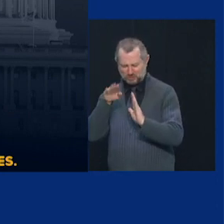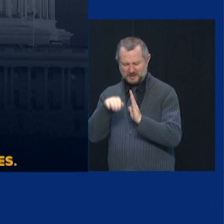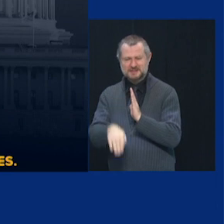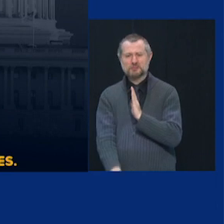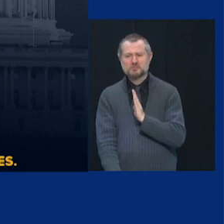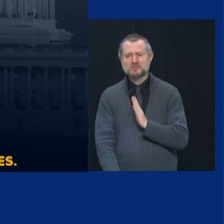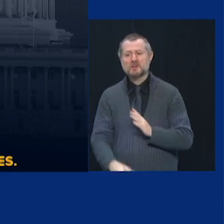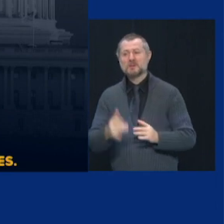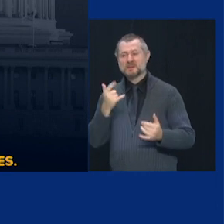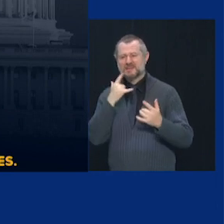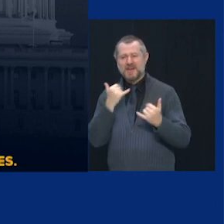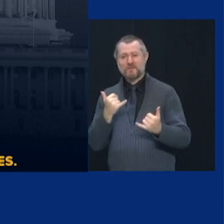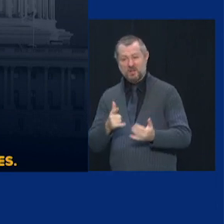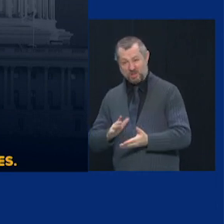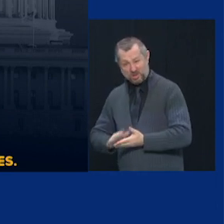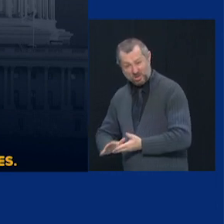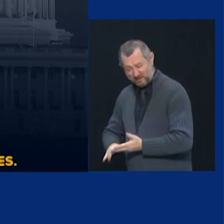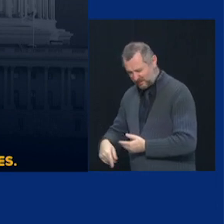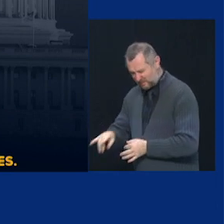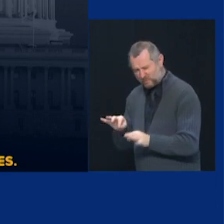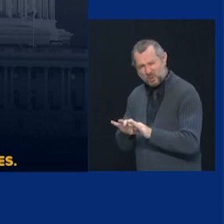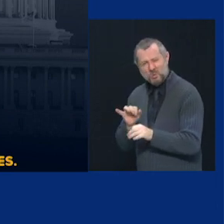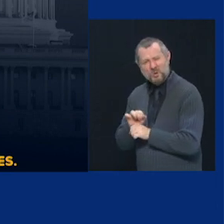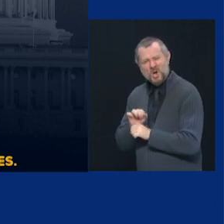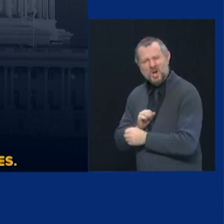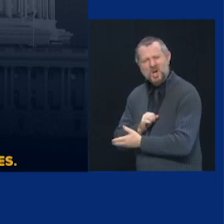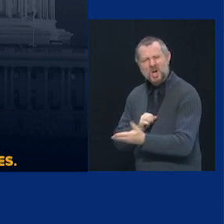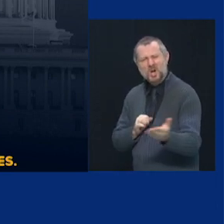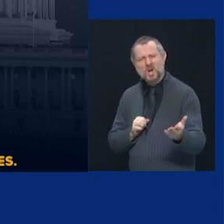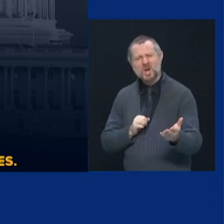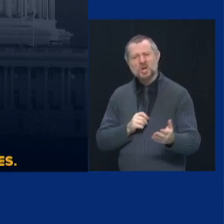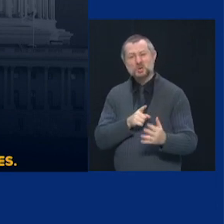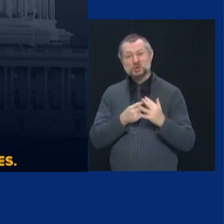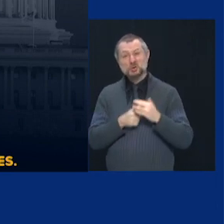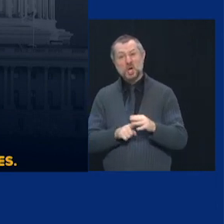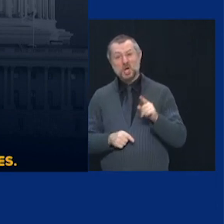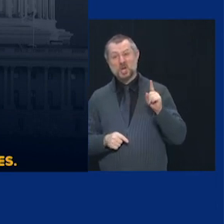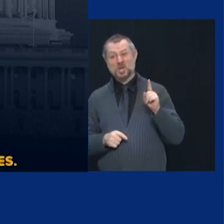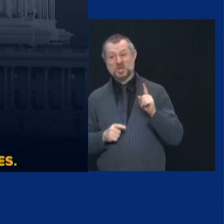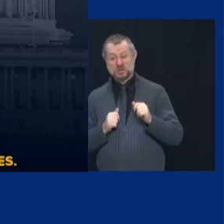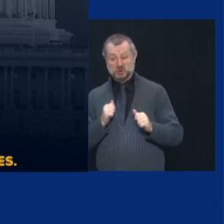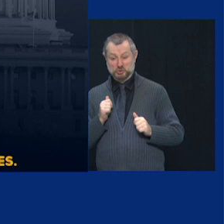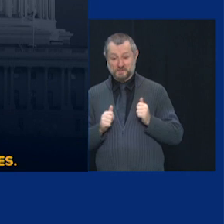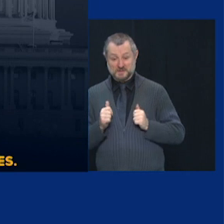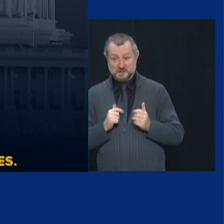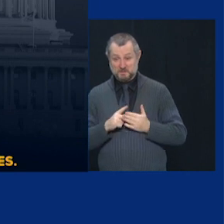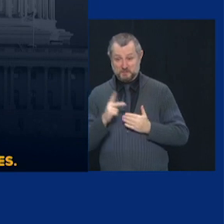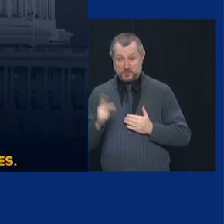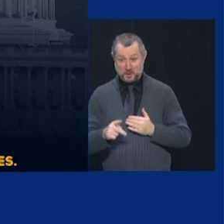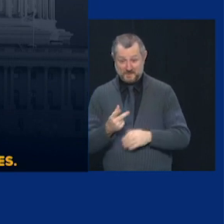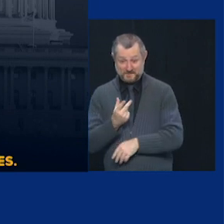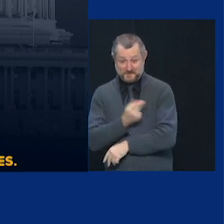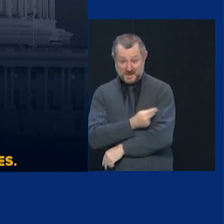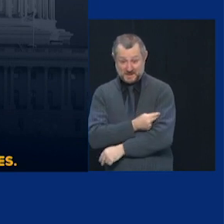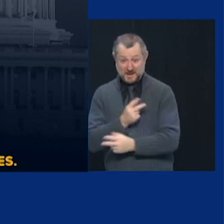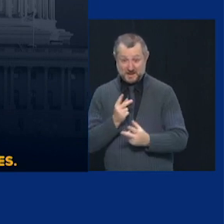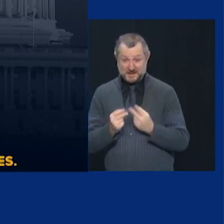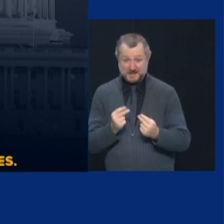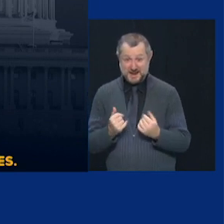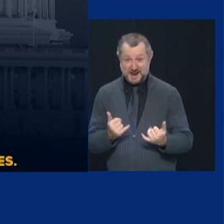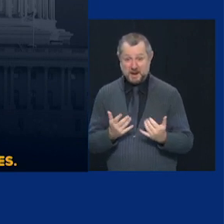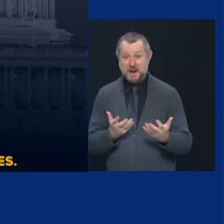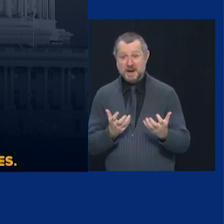when you're just starting this ambitious vaccination program, I have no idea. I mean, a